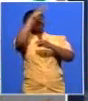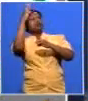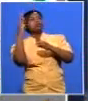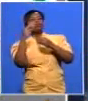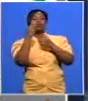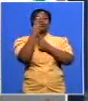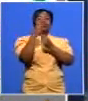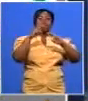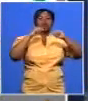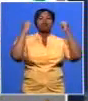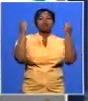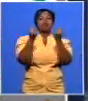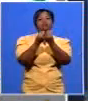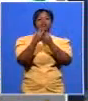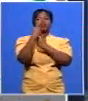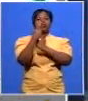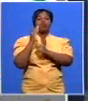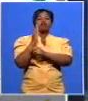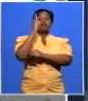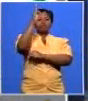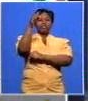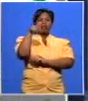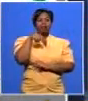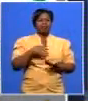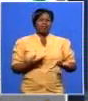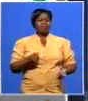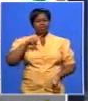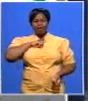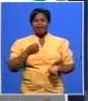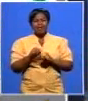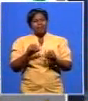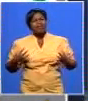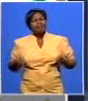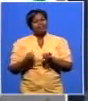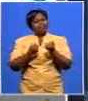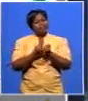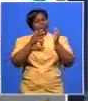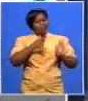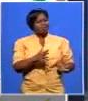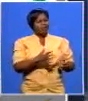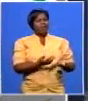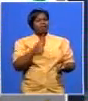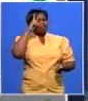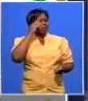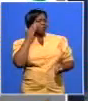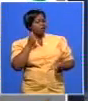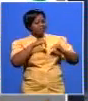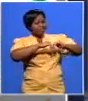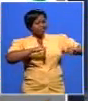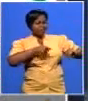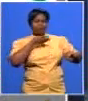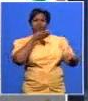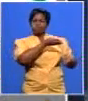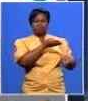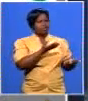helped us enormously because there are many supporters of the ANC who don't want to be in a racist party there are many supporters of the ANC who